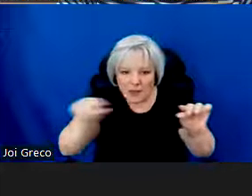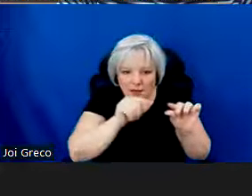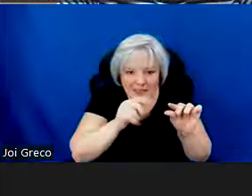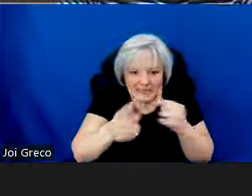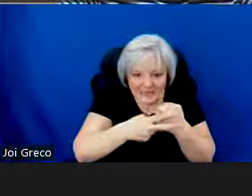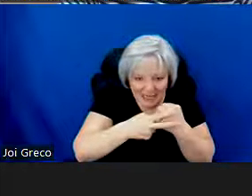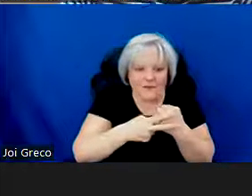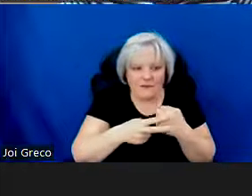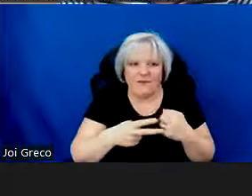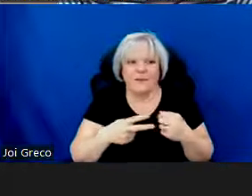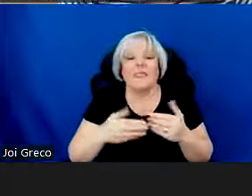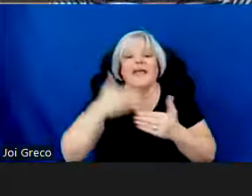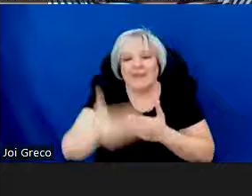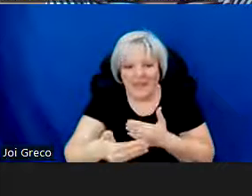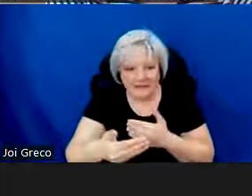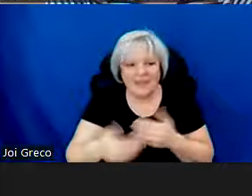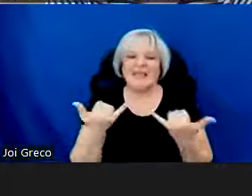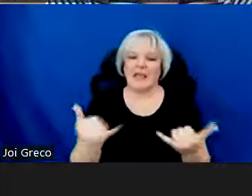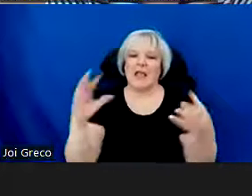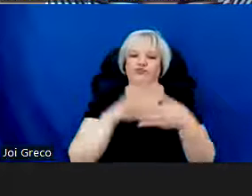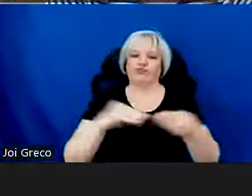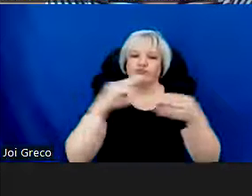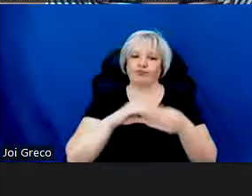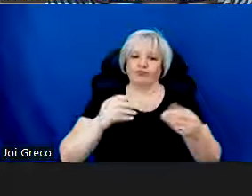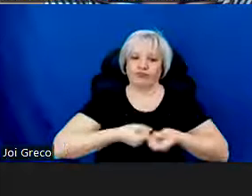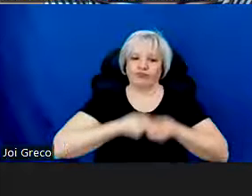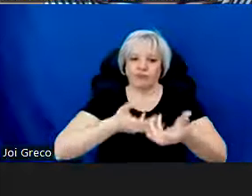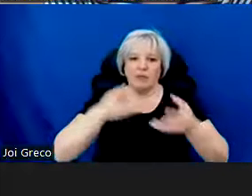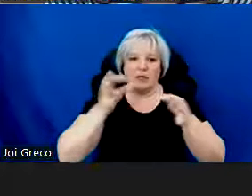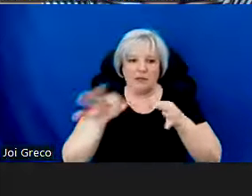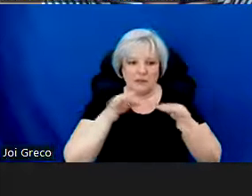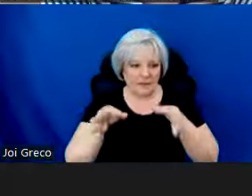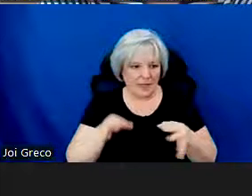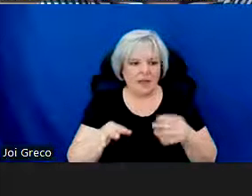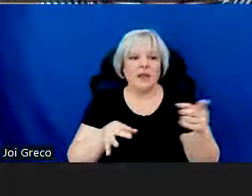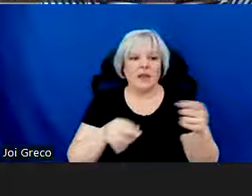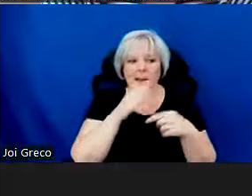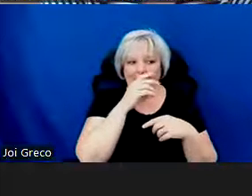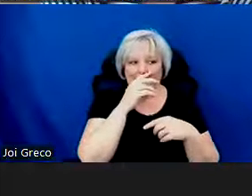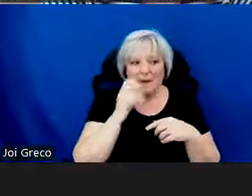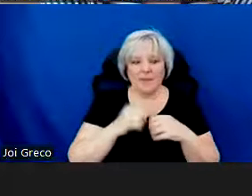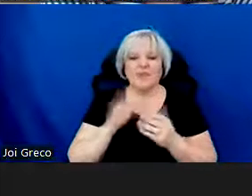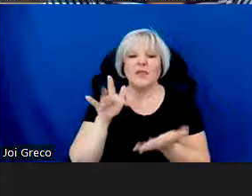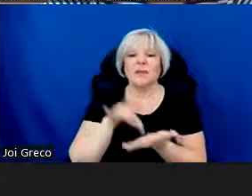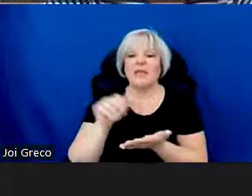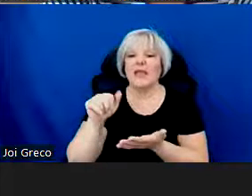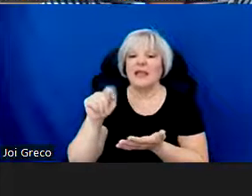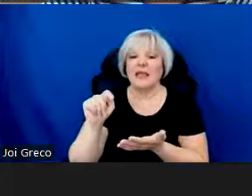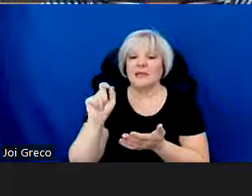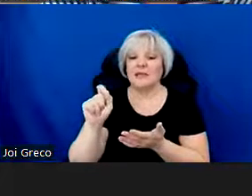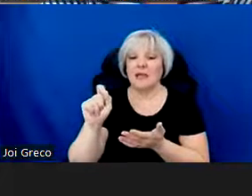The narrative questions are next. These questions are also available to view on midatlanticarts.org.